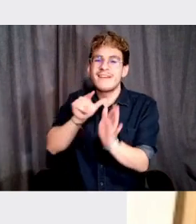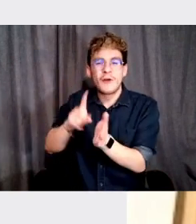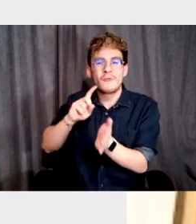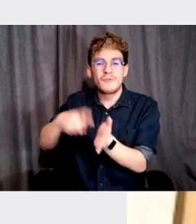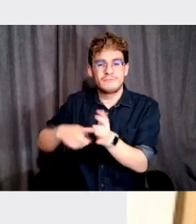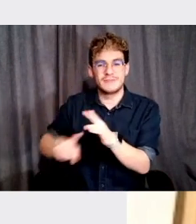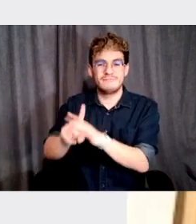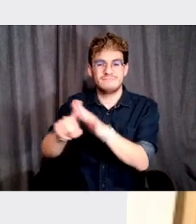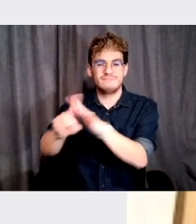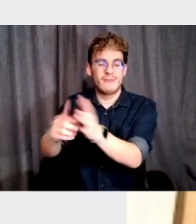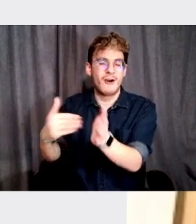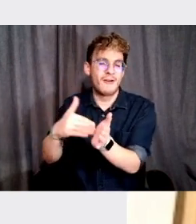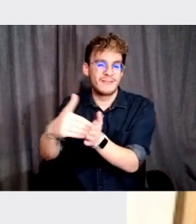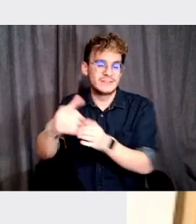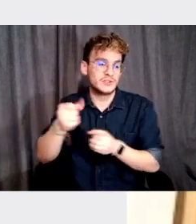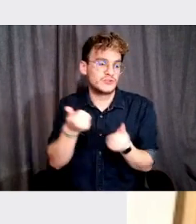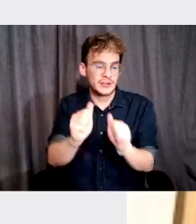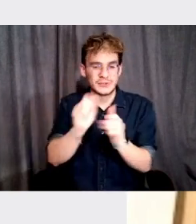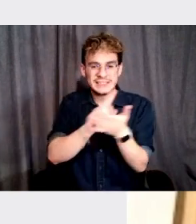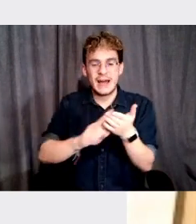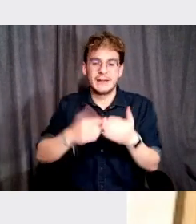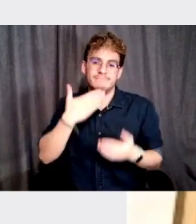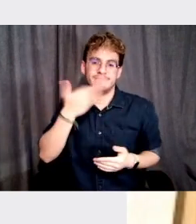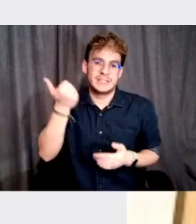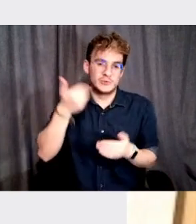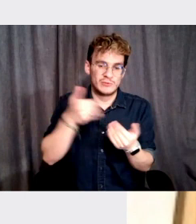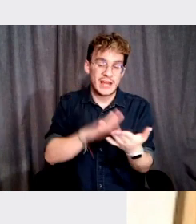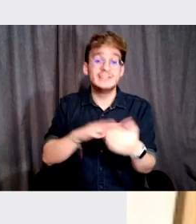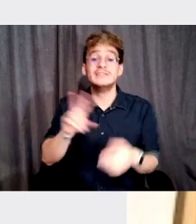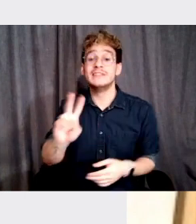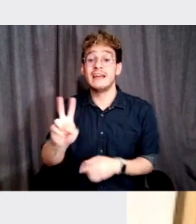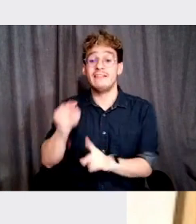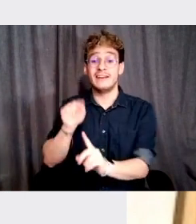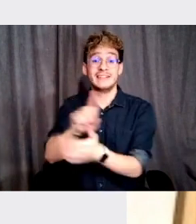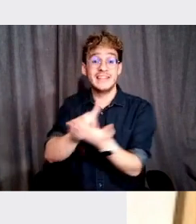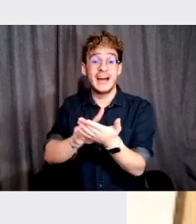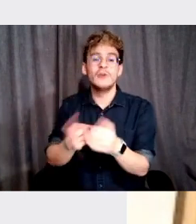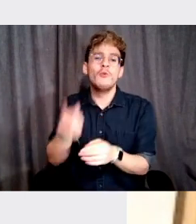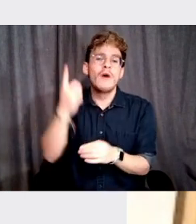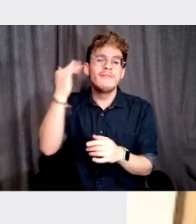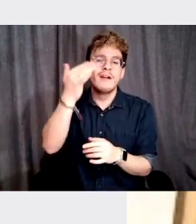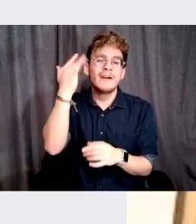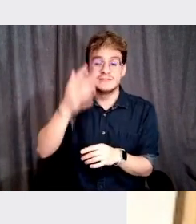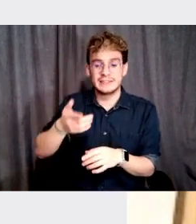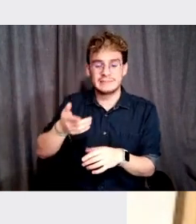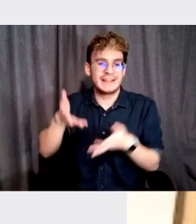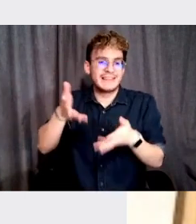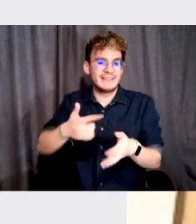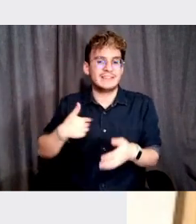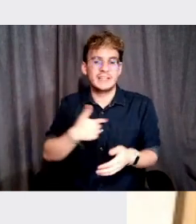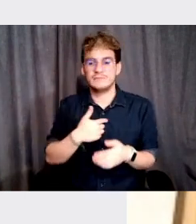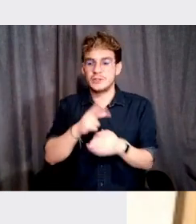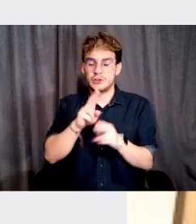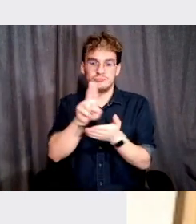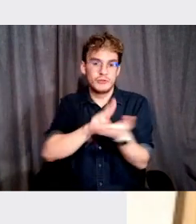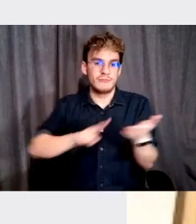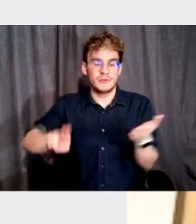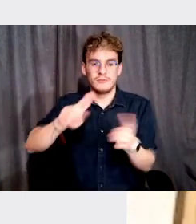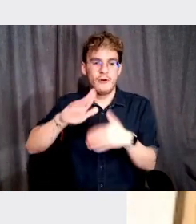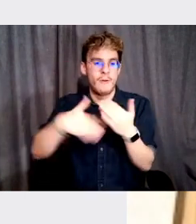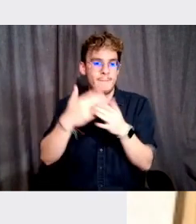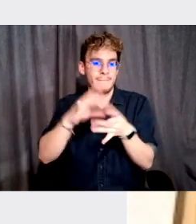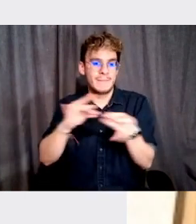design in innovative ways. The Vignelli's design is one philosophy leaves us with an universal message